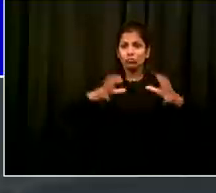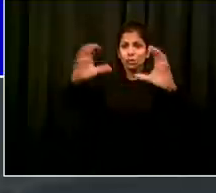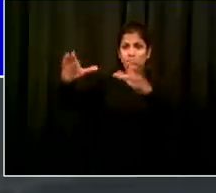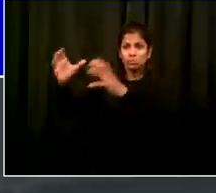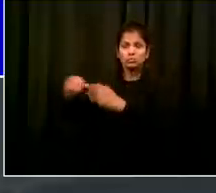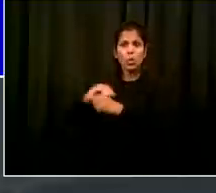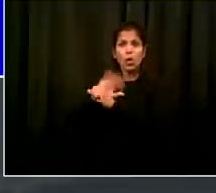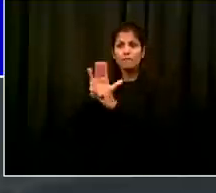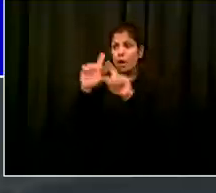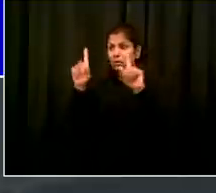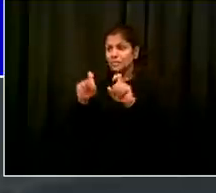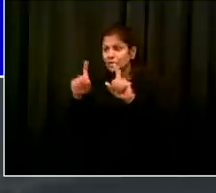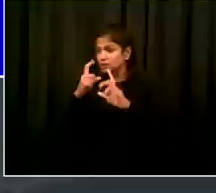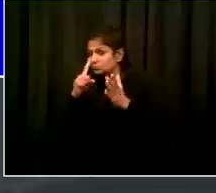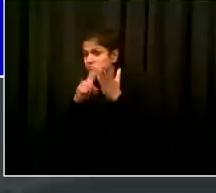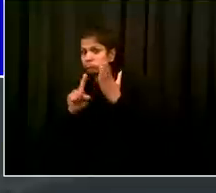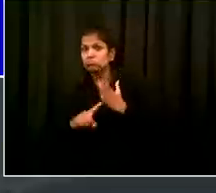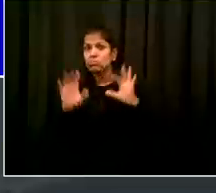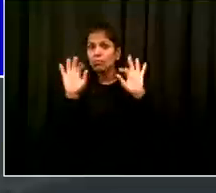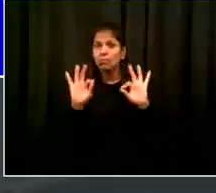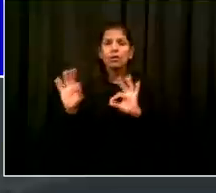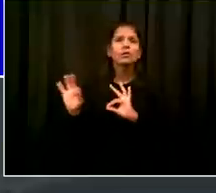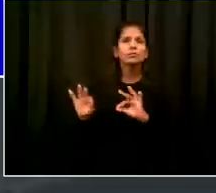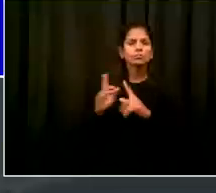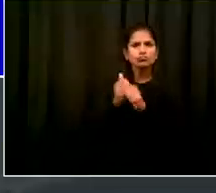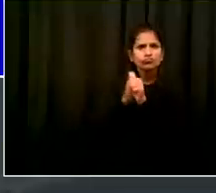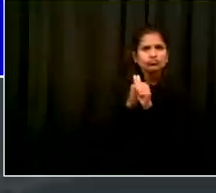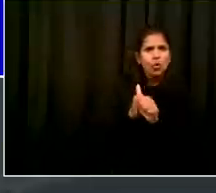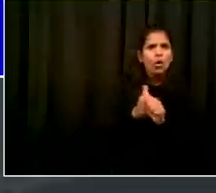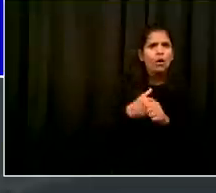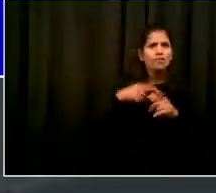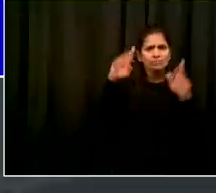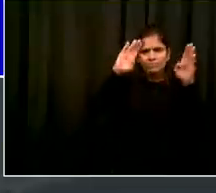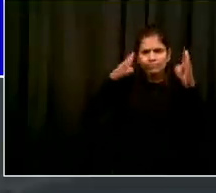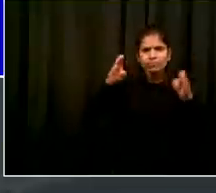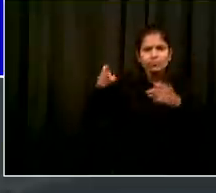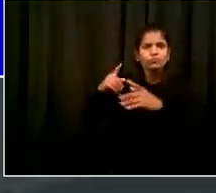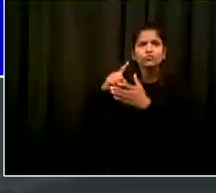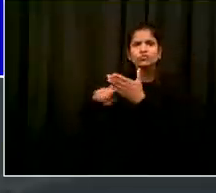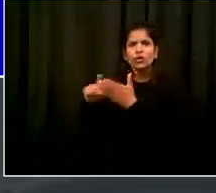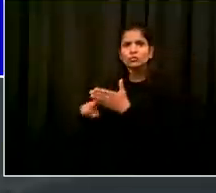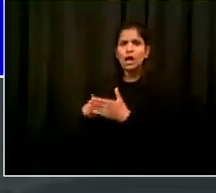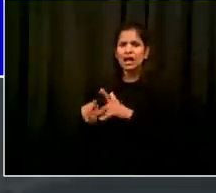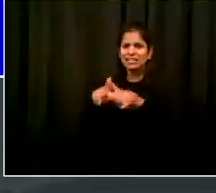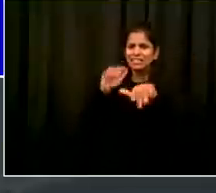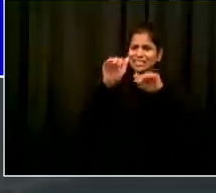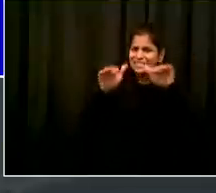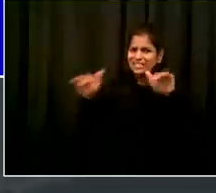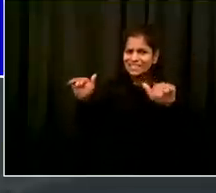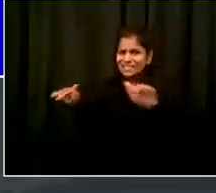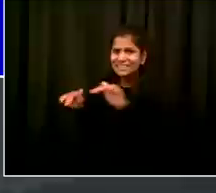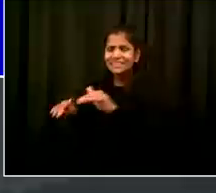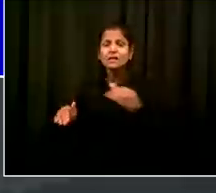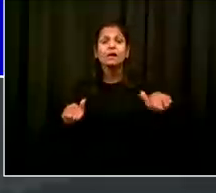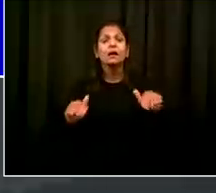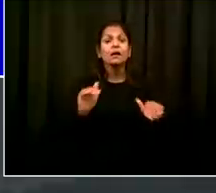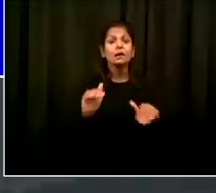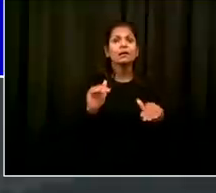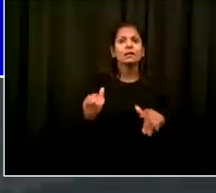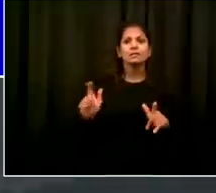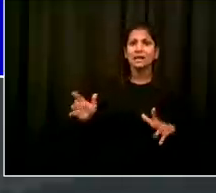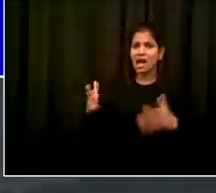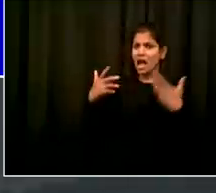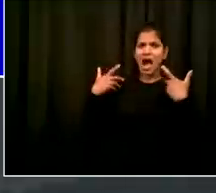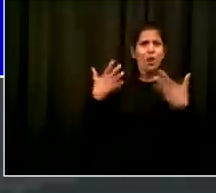people of the basics how important it is and what we call the core four four things that you can do that makes such a difference wear a mask